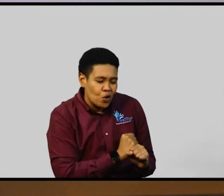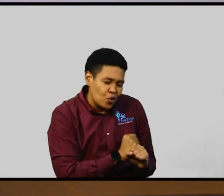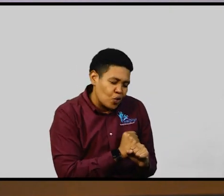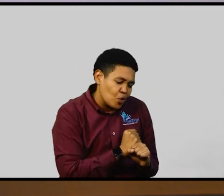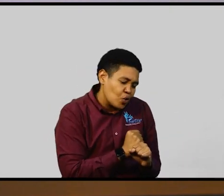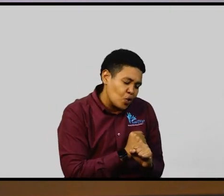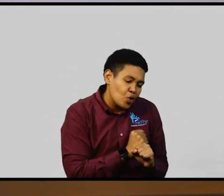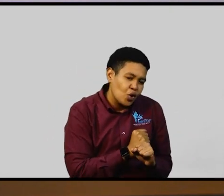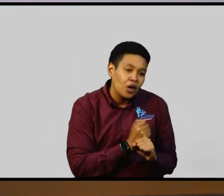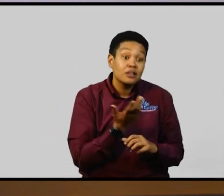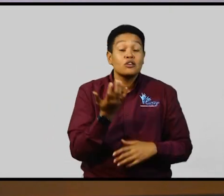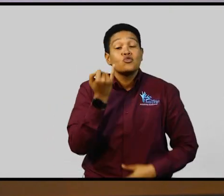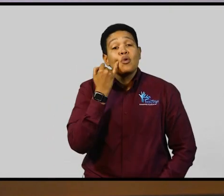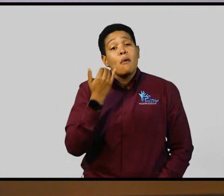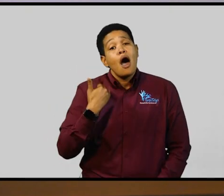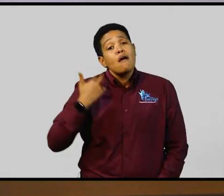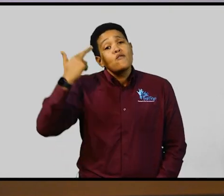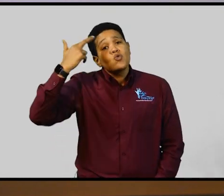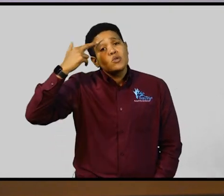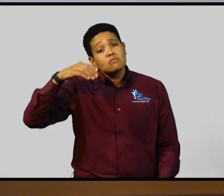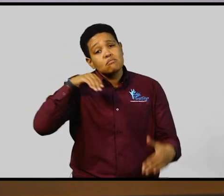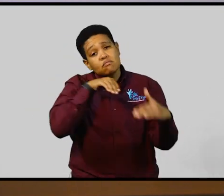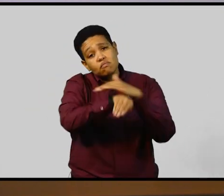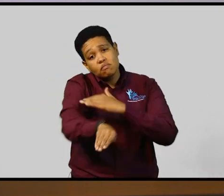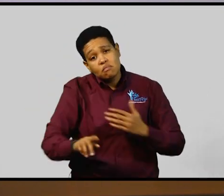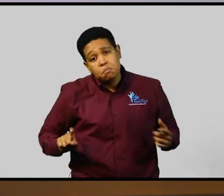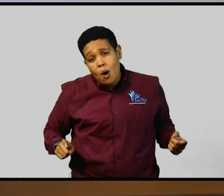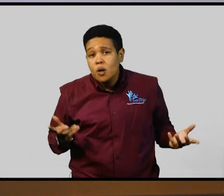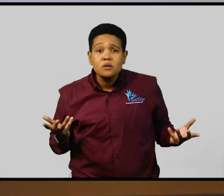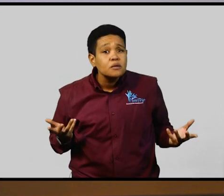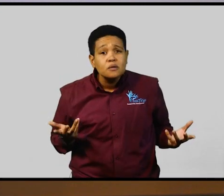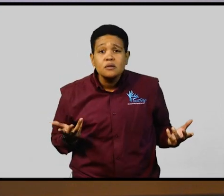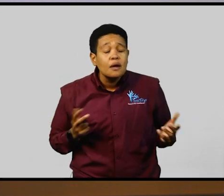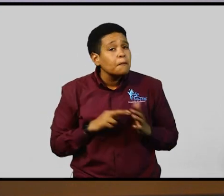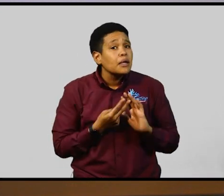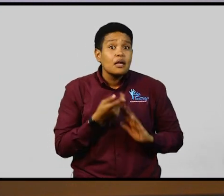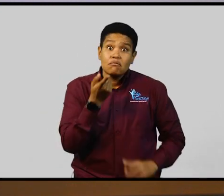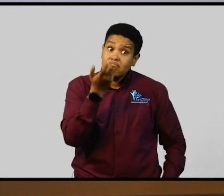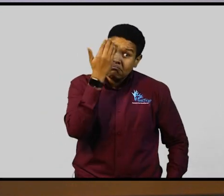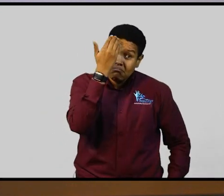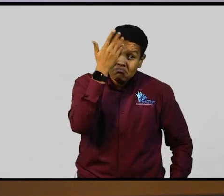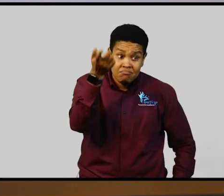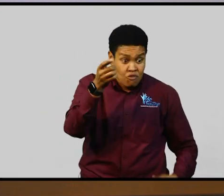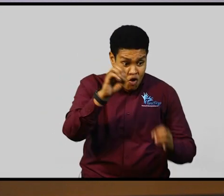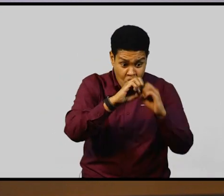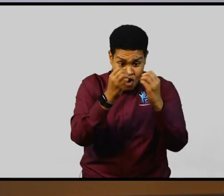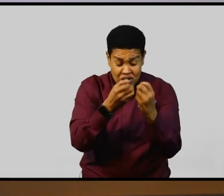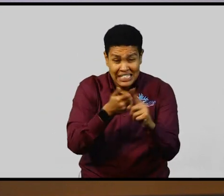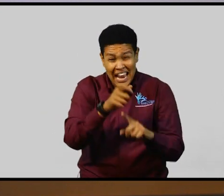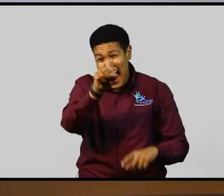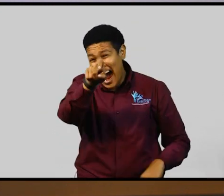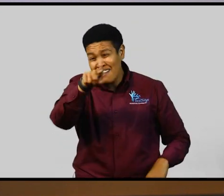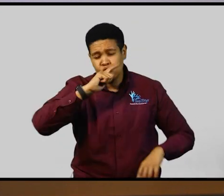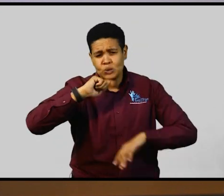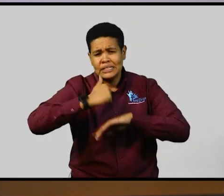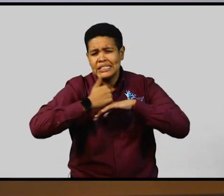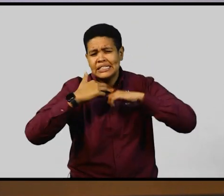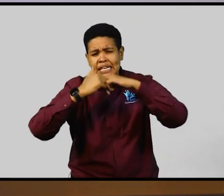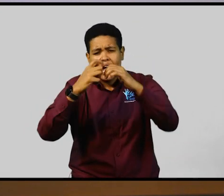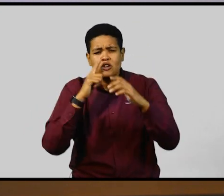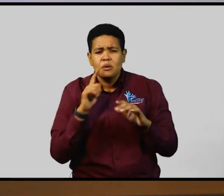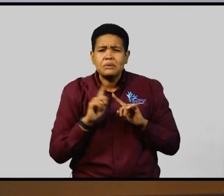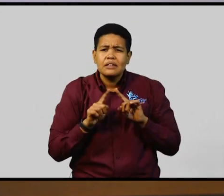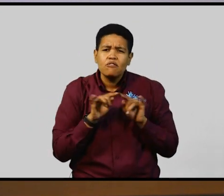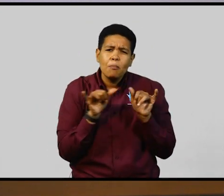reasonable accommodation. Meaning that, you know, organizations have to put in place measures,